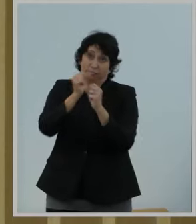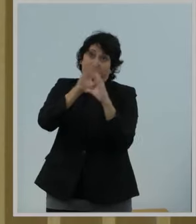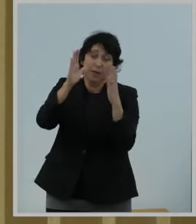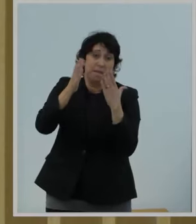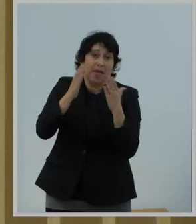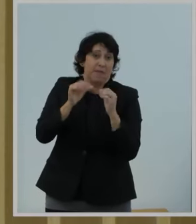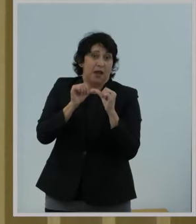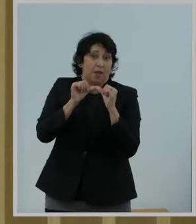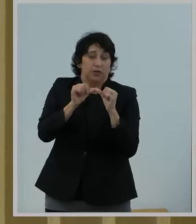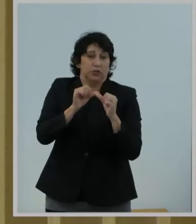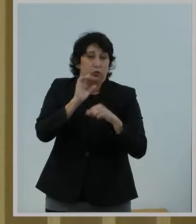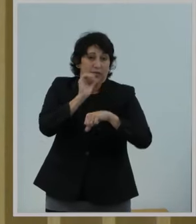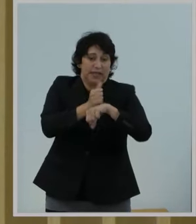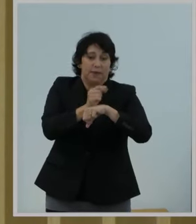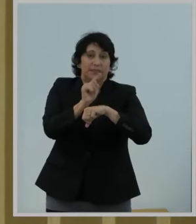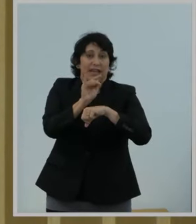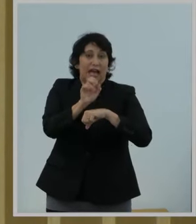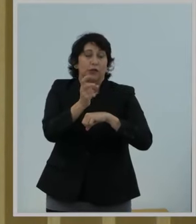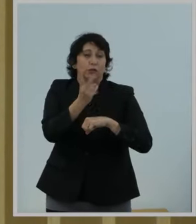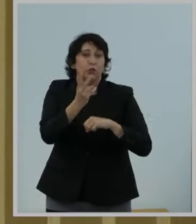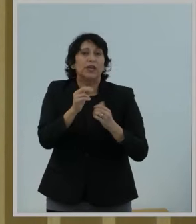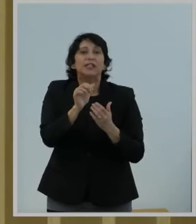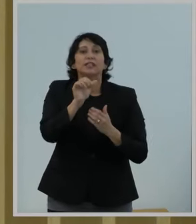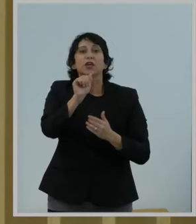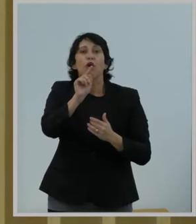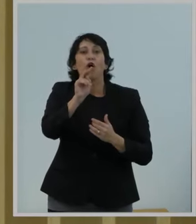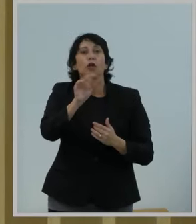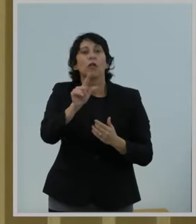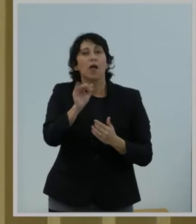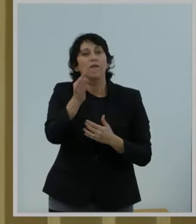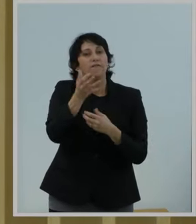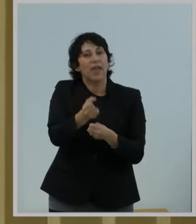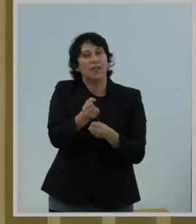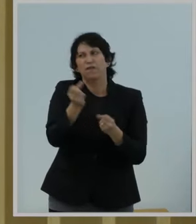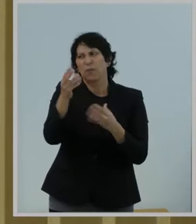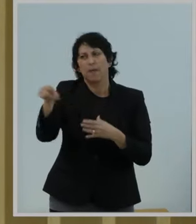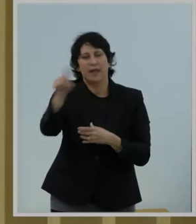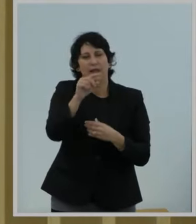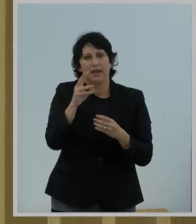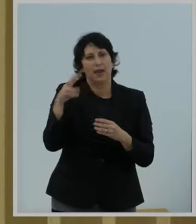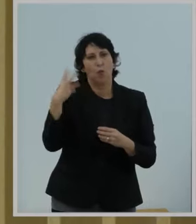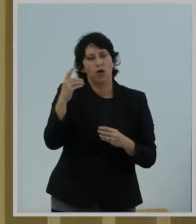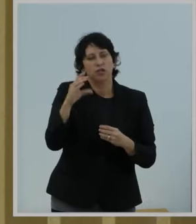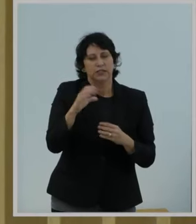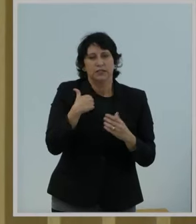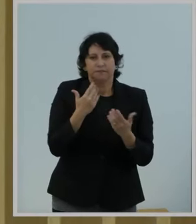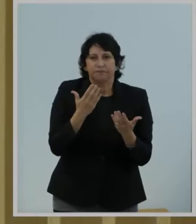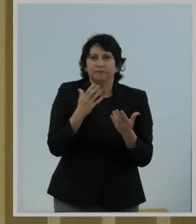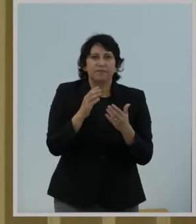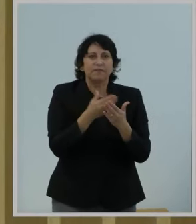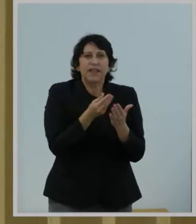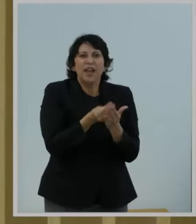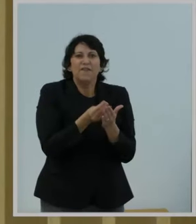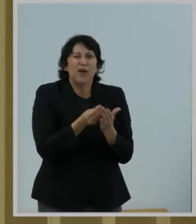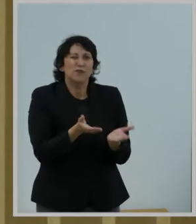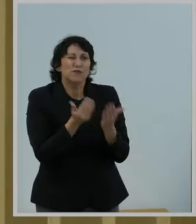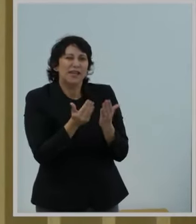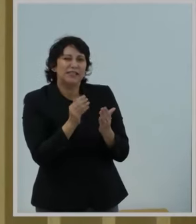Reinstating Title II is now an article of faith for many in Washington and a handy fundraising tool to boot.